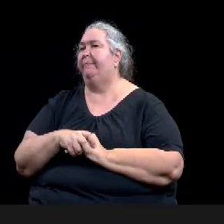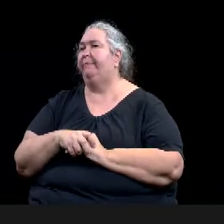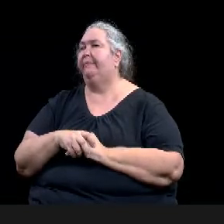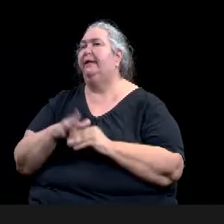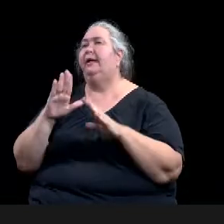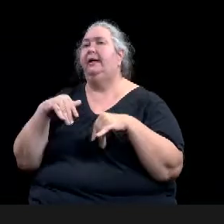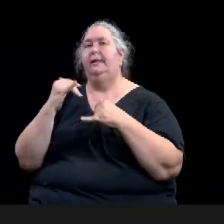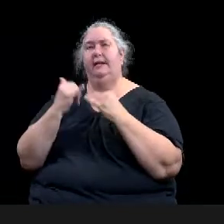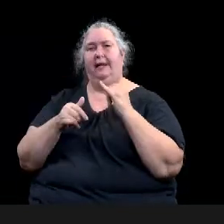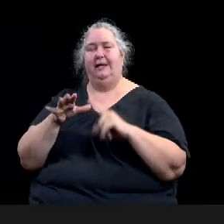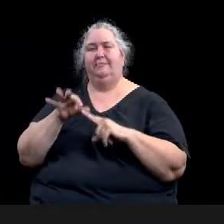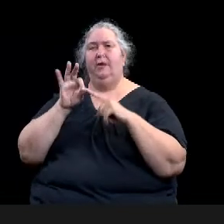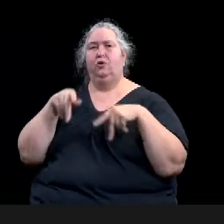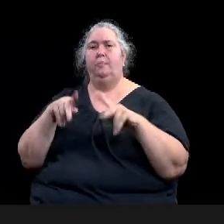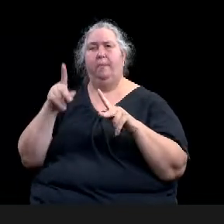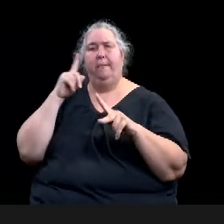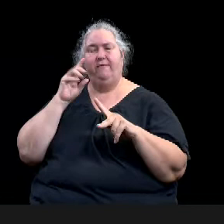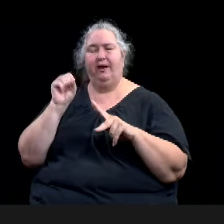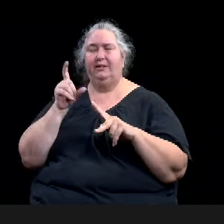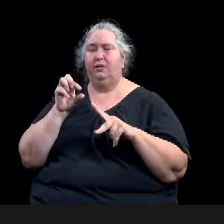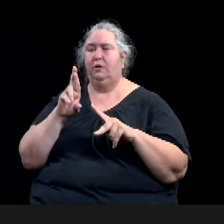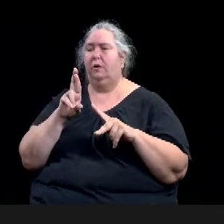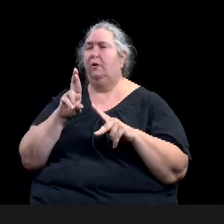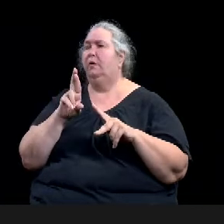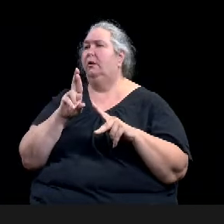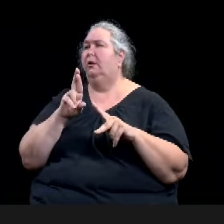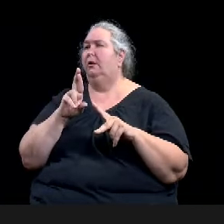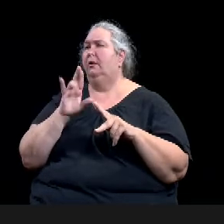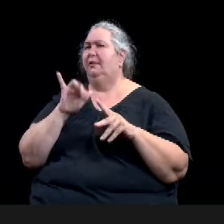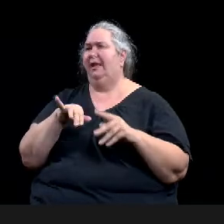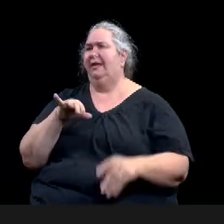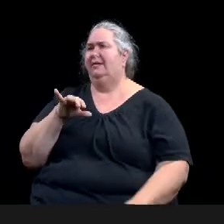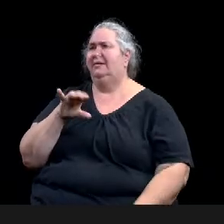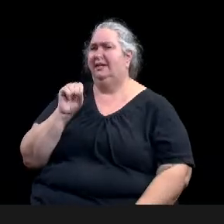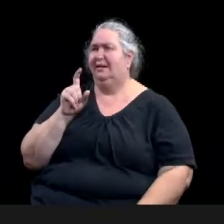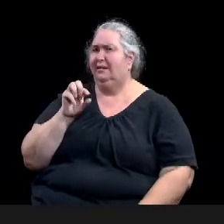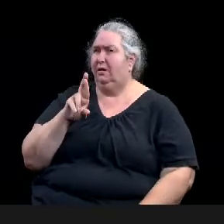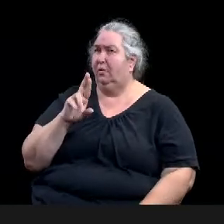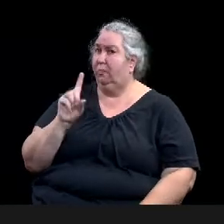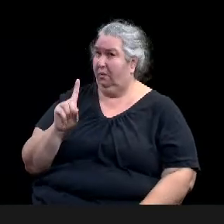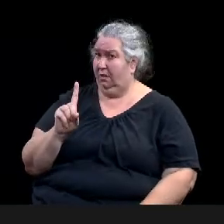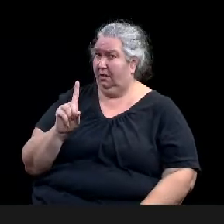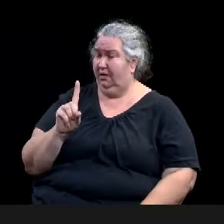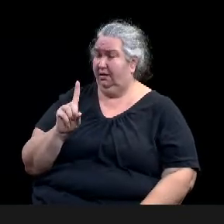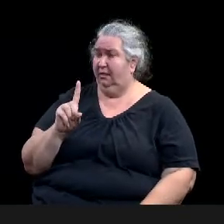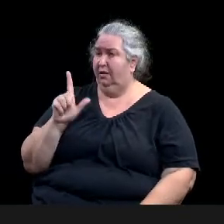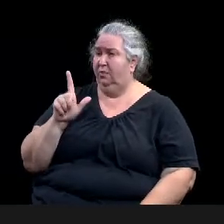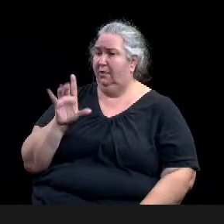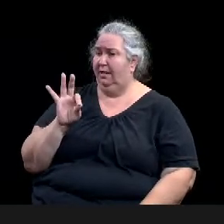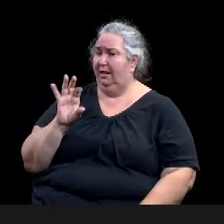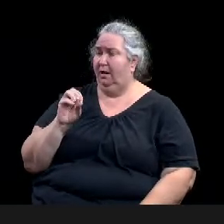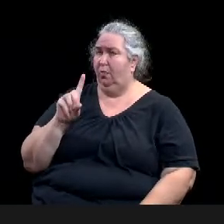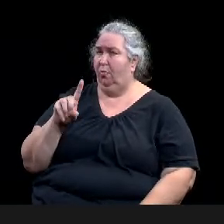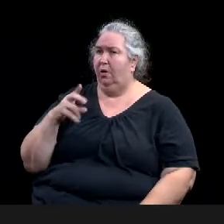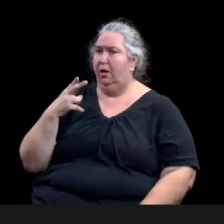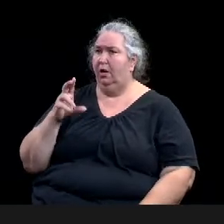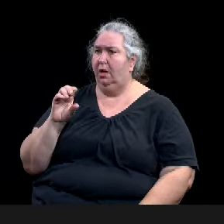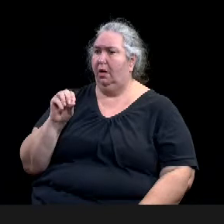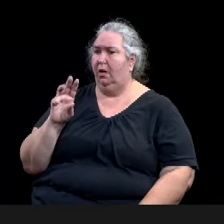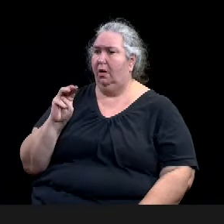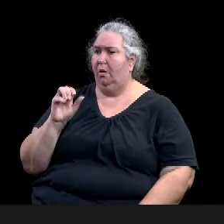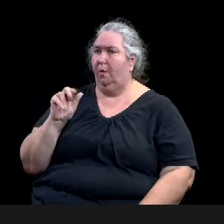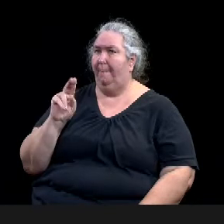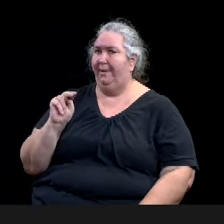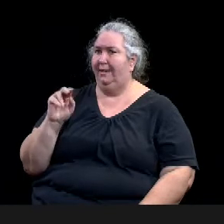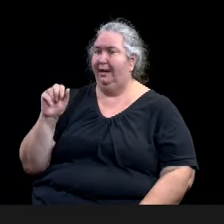2901 home and Avenue, uh, a type one is, is, is a single family or a two family property,